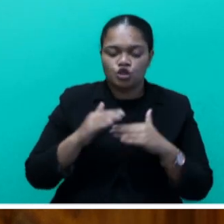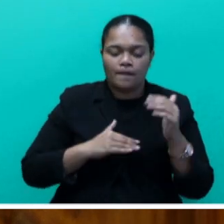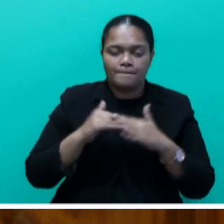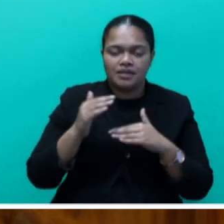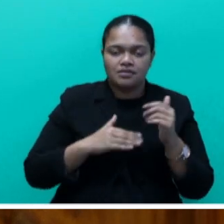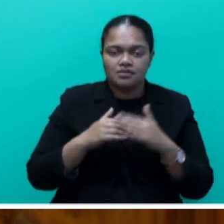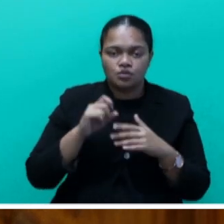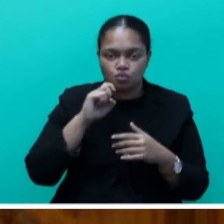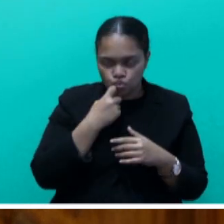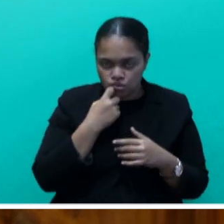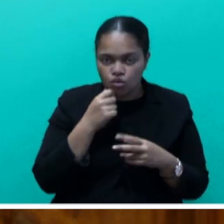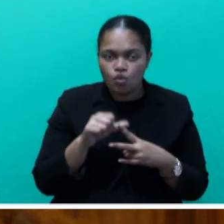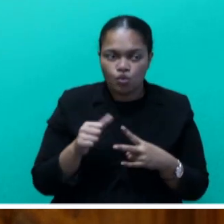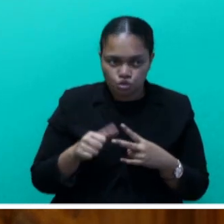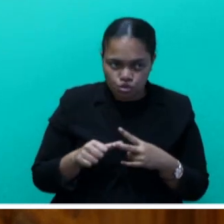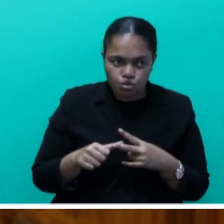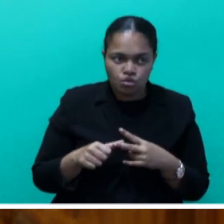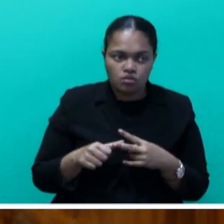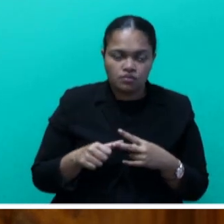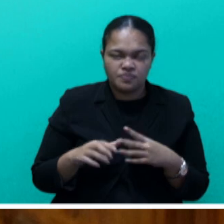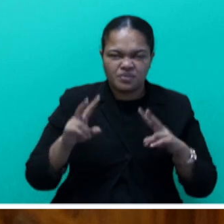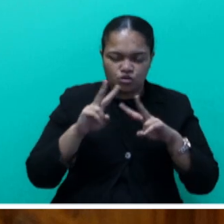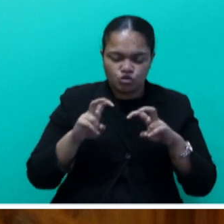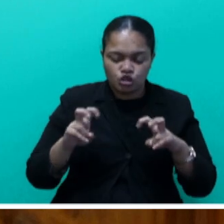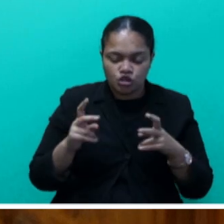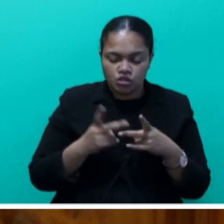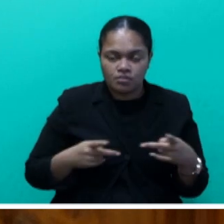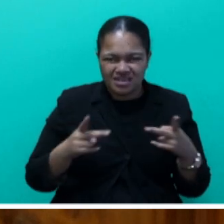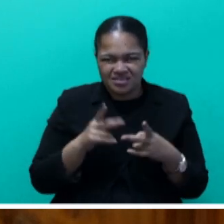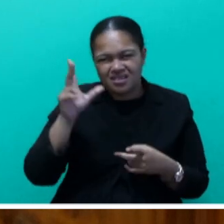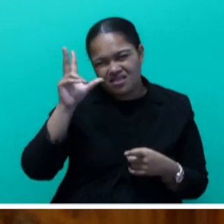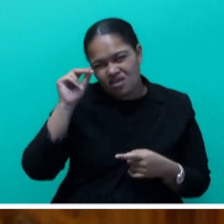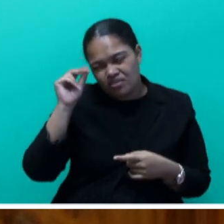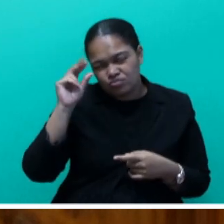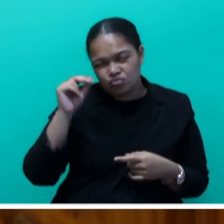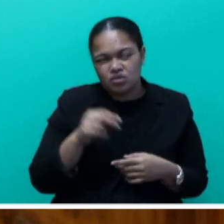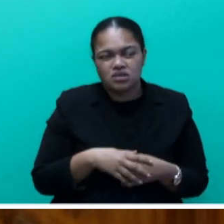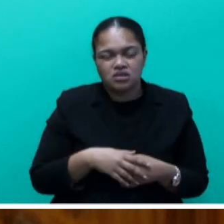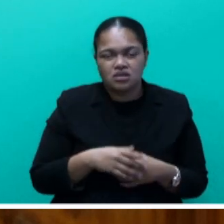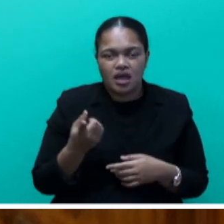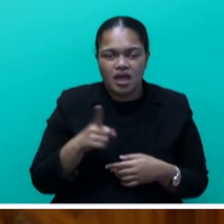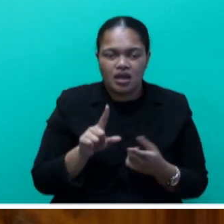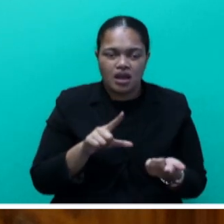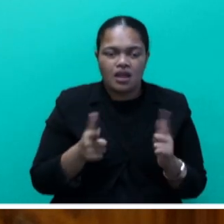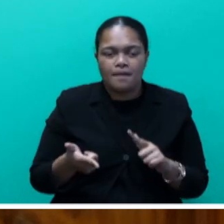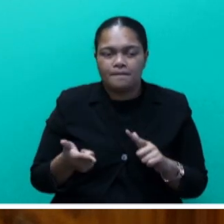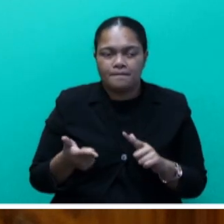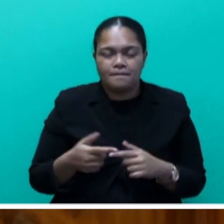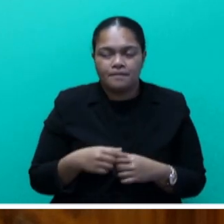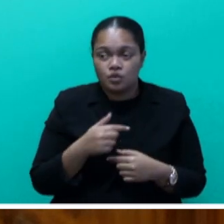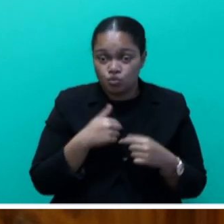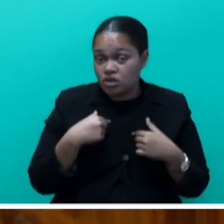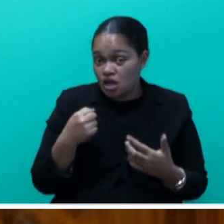will also house a research facilities, a library, archives and laboratory. Let's be